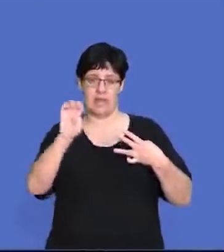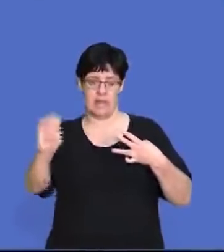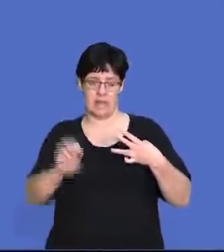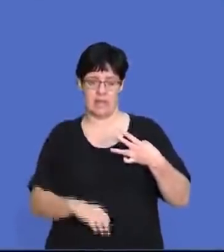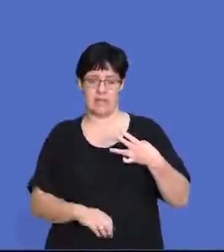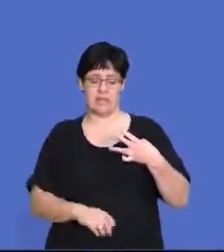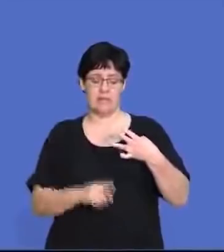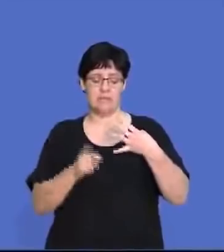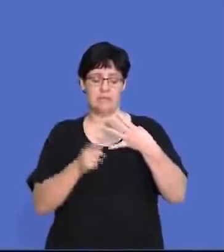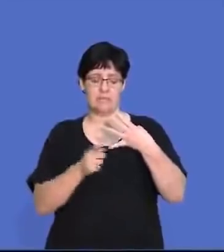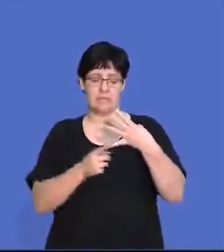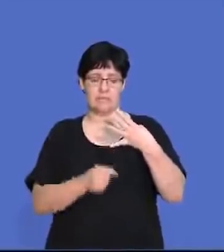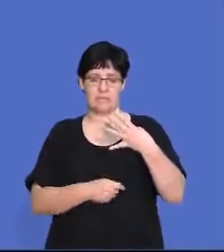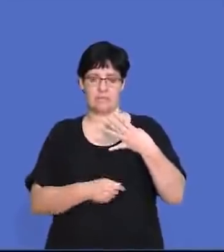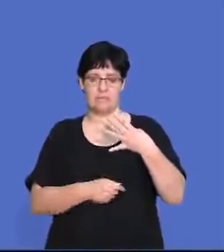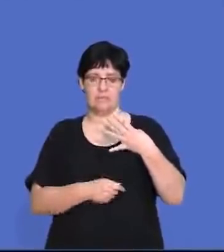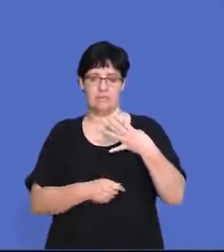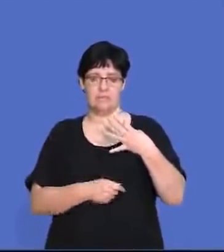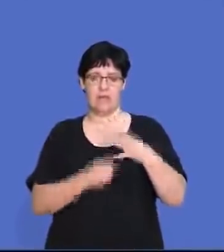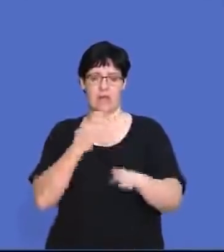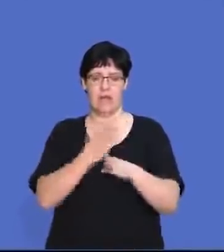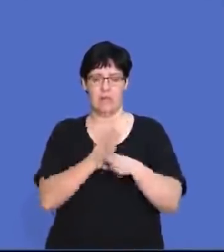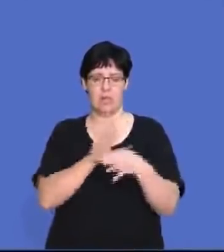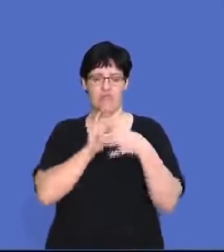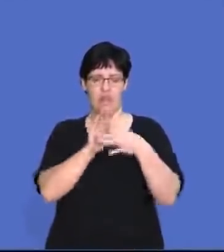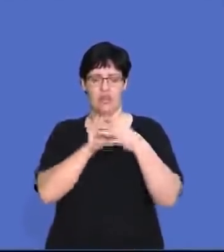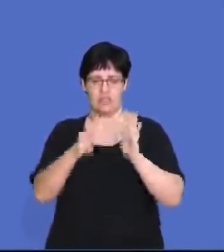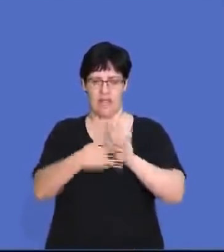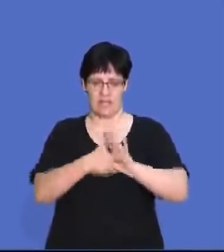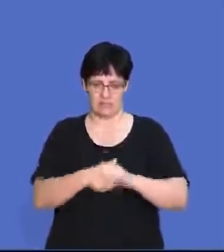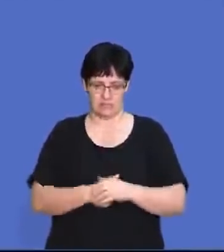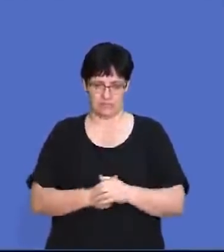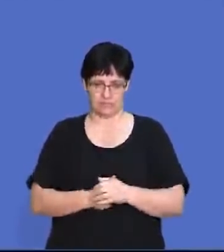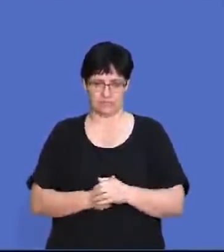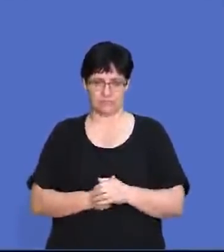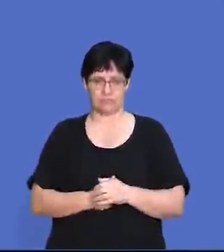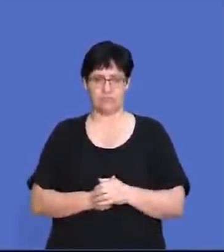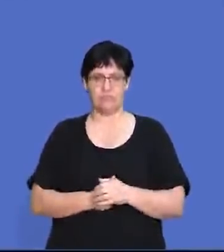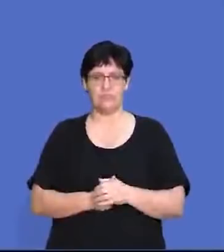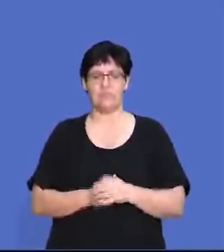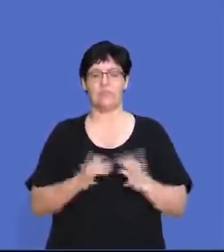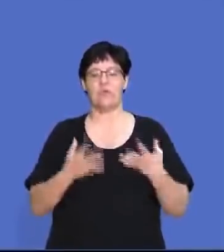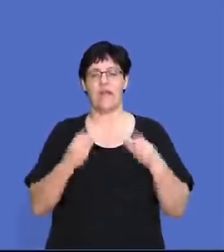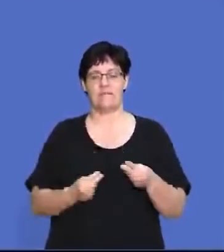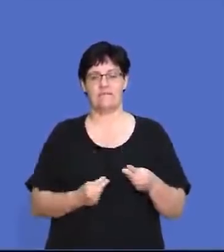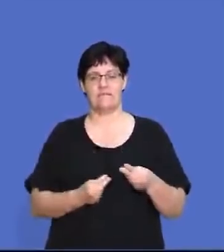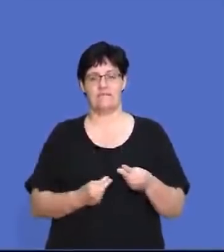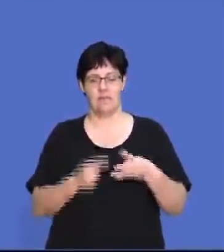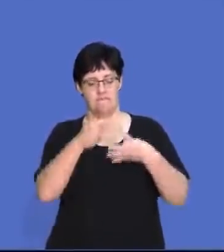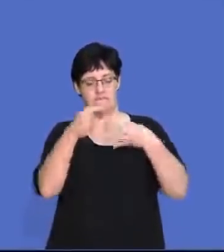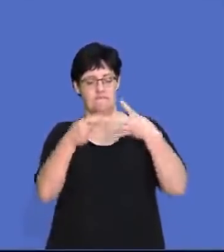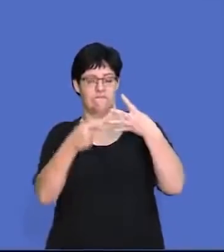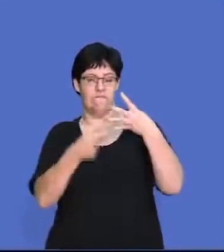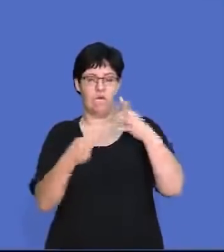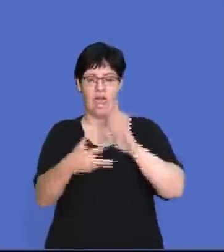Economic Empowerment Act. And then finally, option D is the Labor Relations Act. So we've got